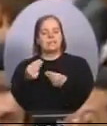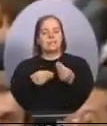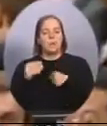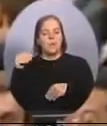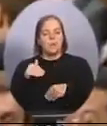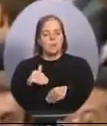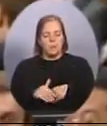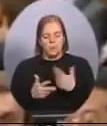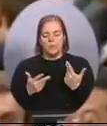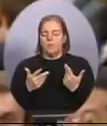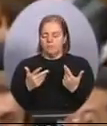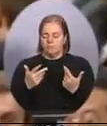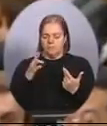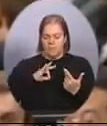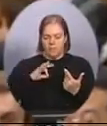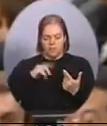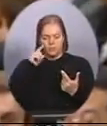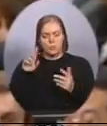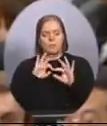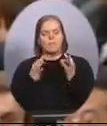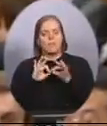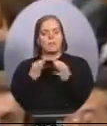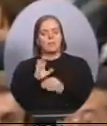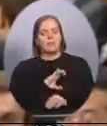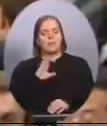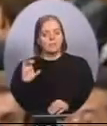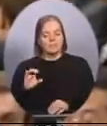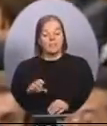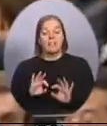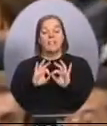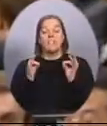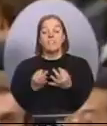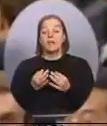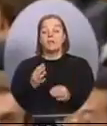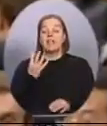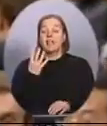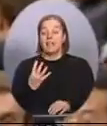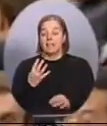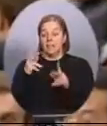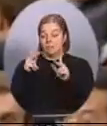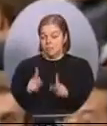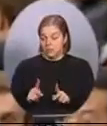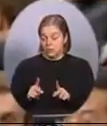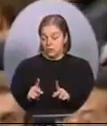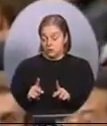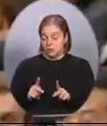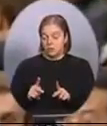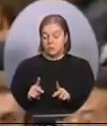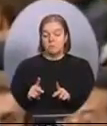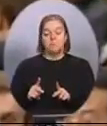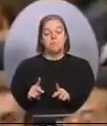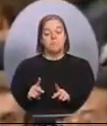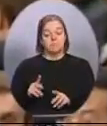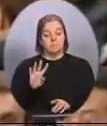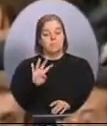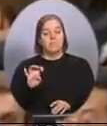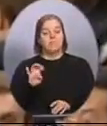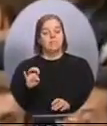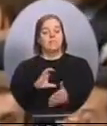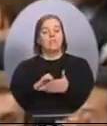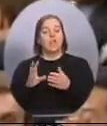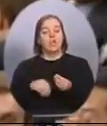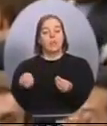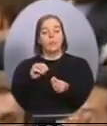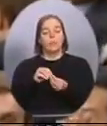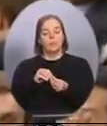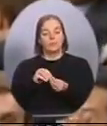Canadian families, the average Canadian family of four has now got 3,100 more of their own dollars left in their pockets because of